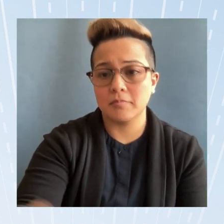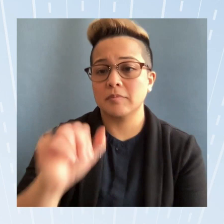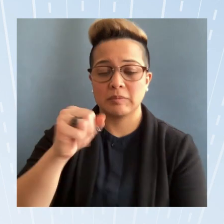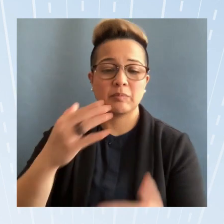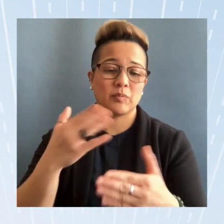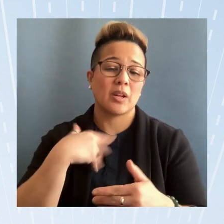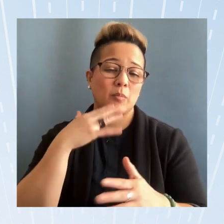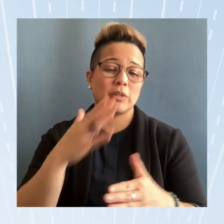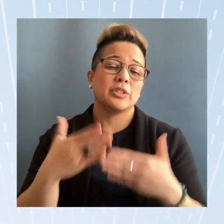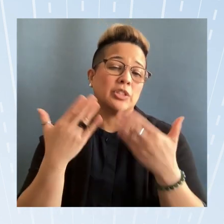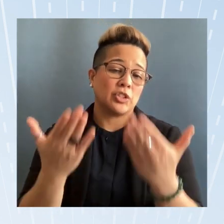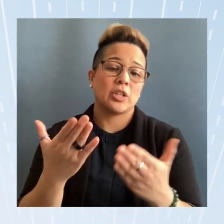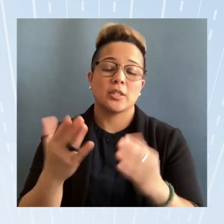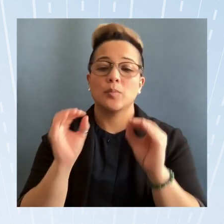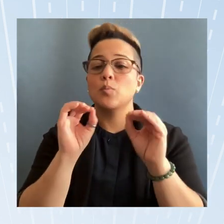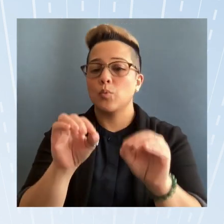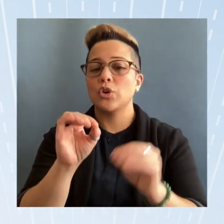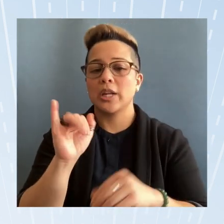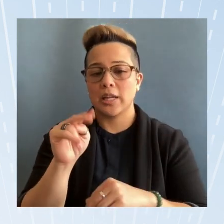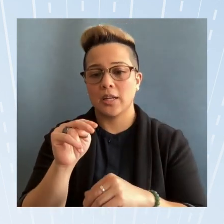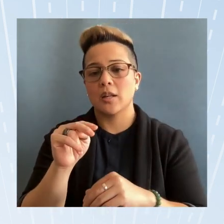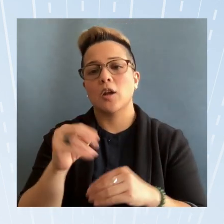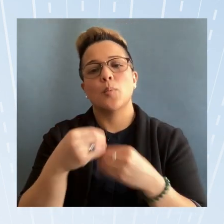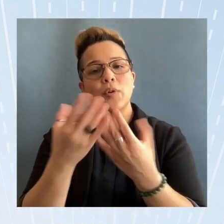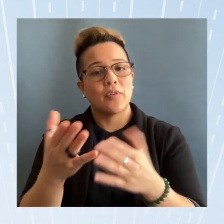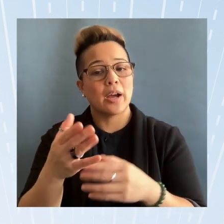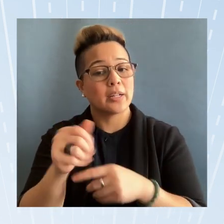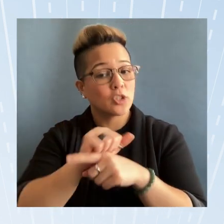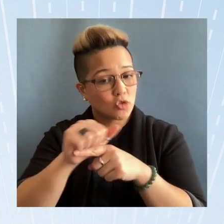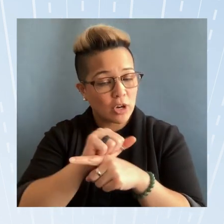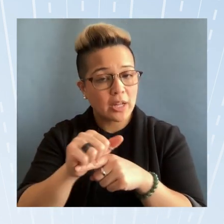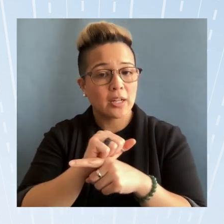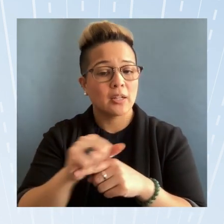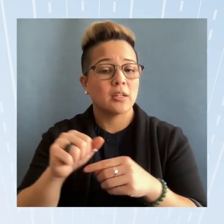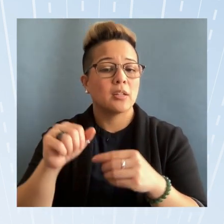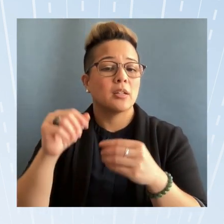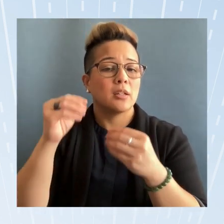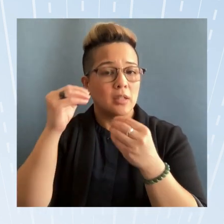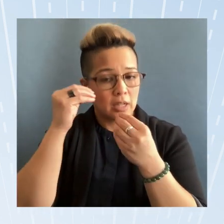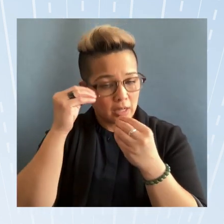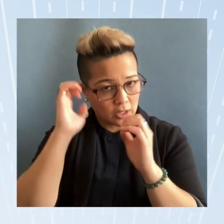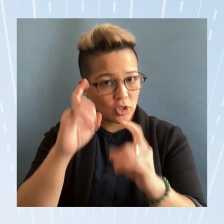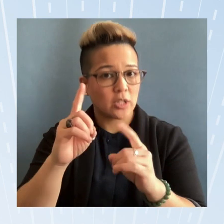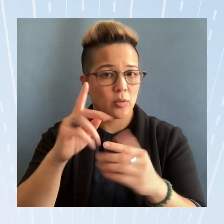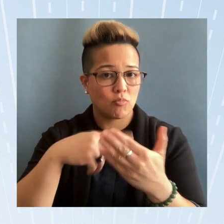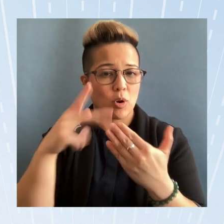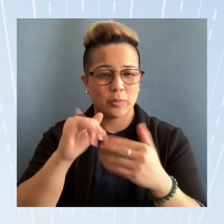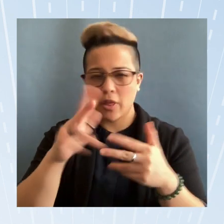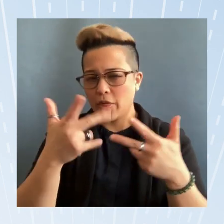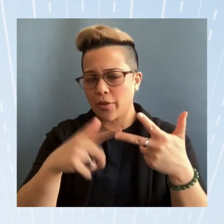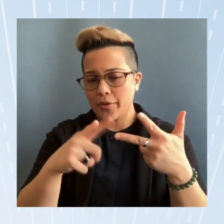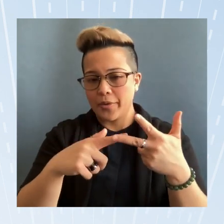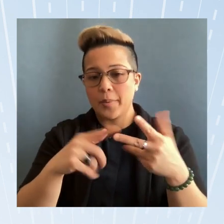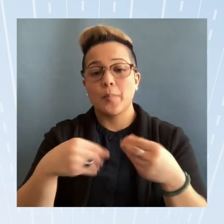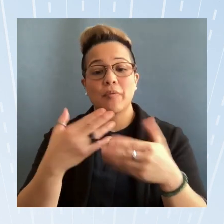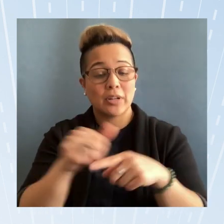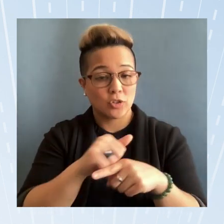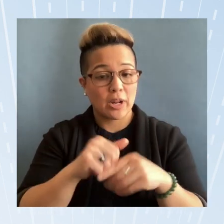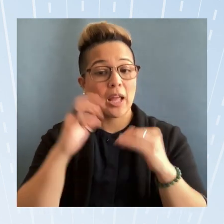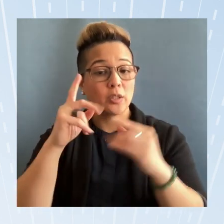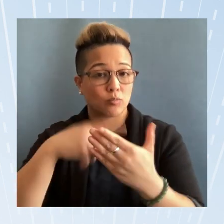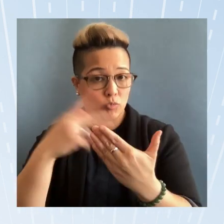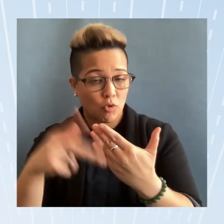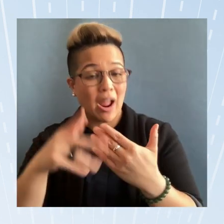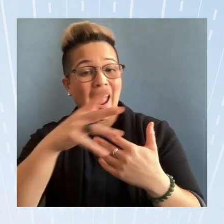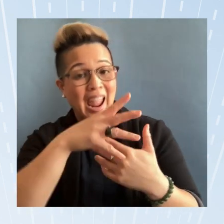suggest um putting in um providing training educational programs so the third bullet point provide training educational program